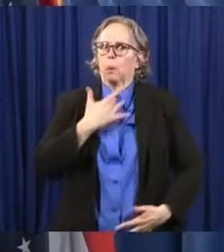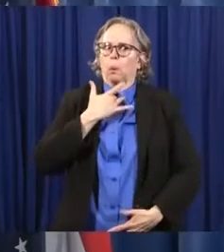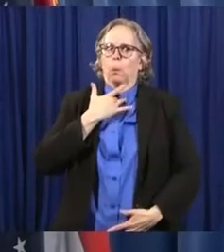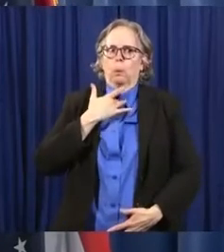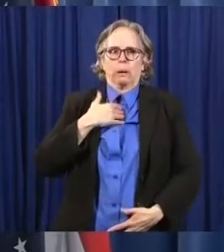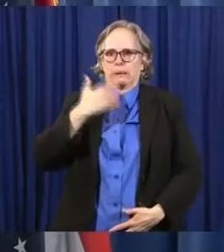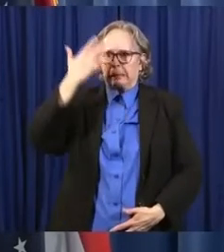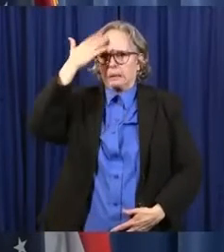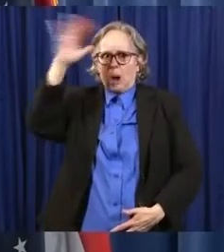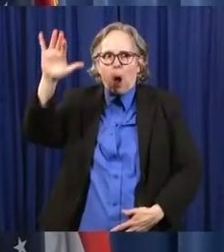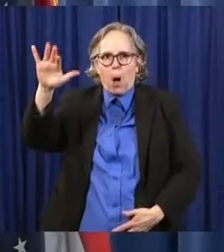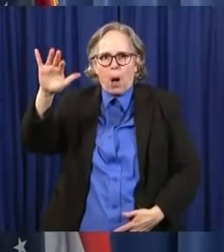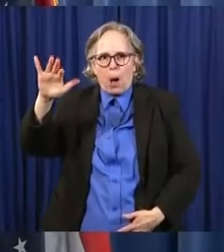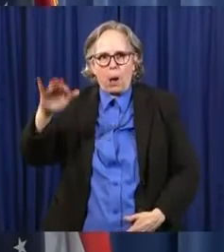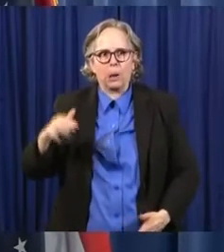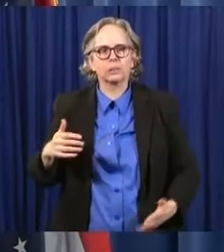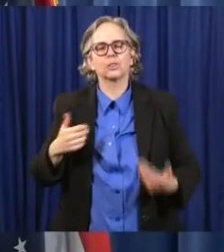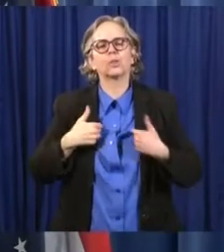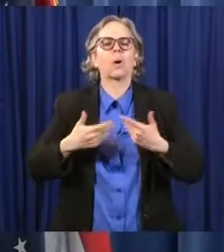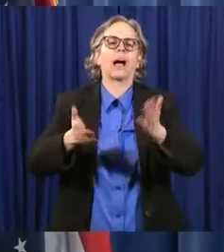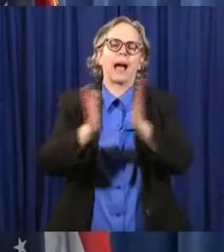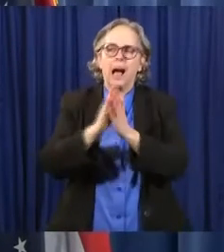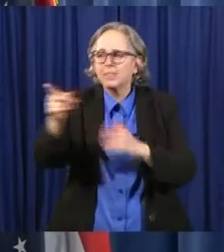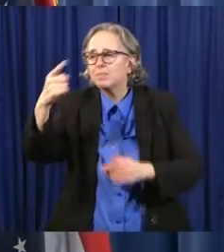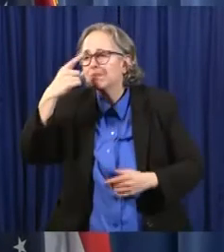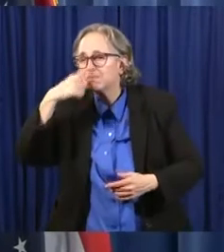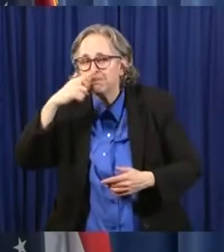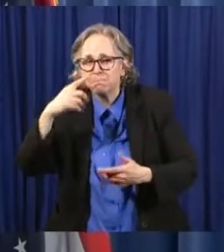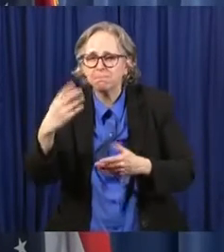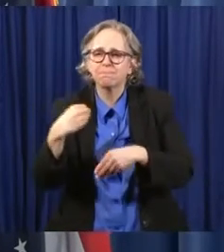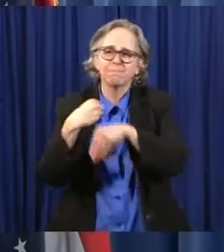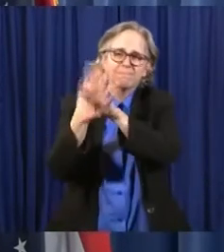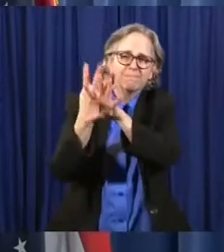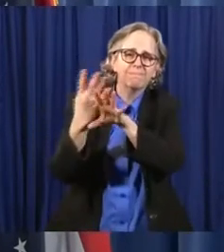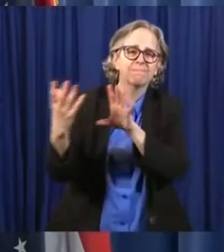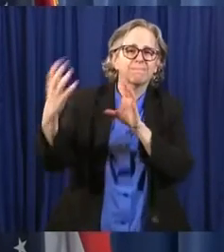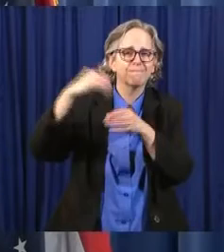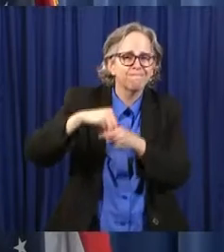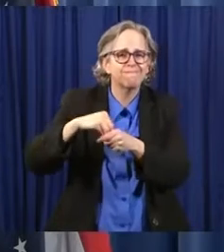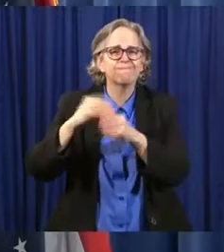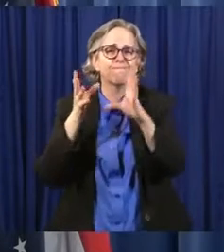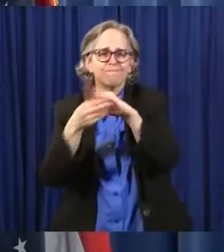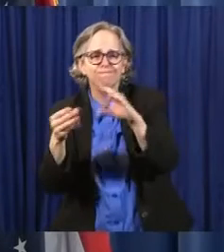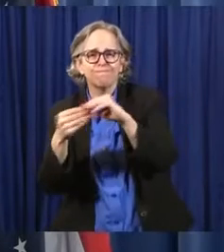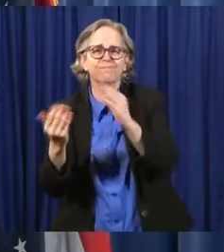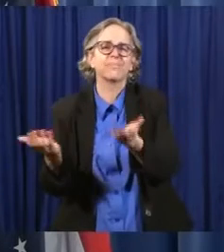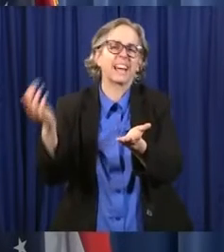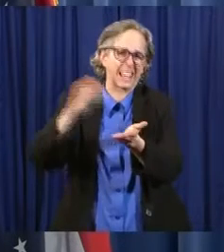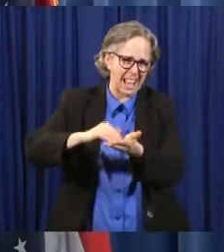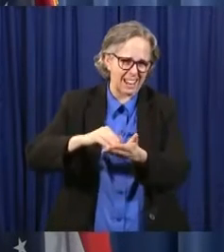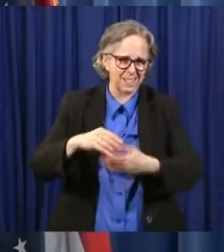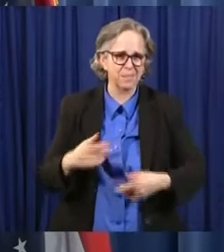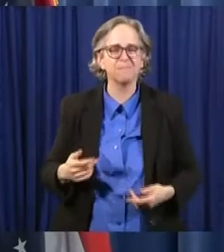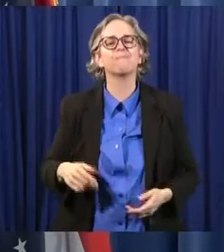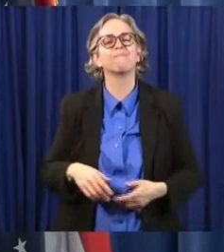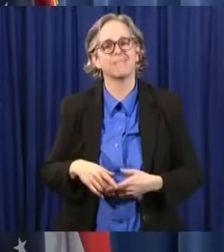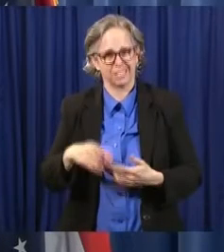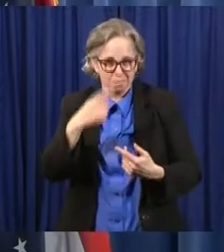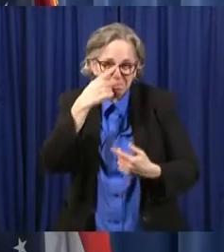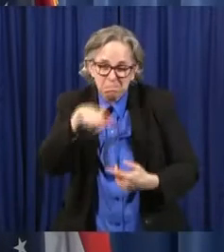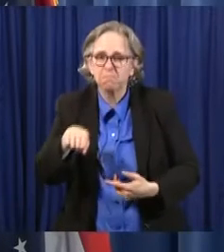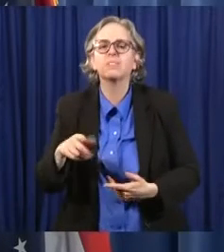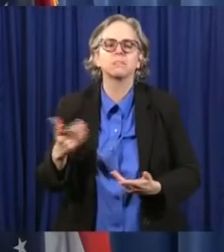So I've asked the director to come back and tell us exactly what is going on in